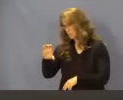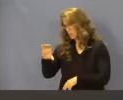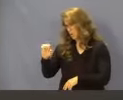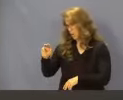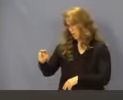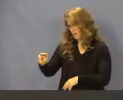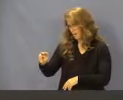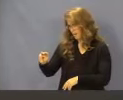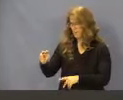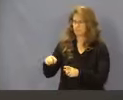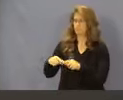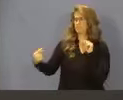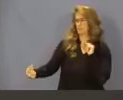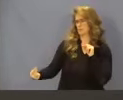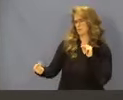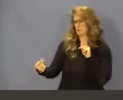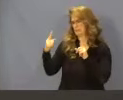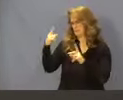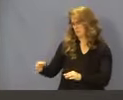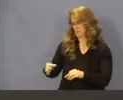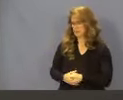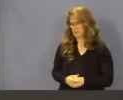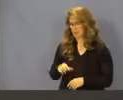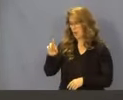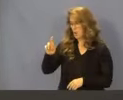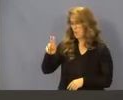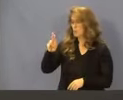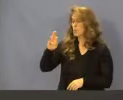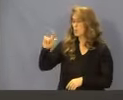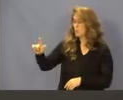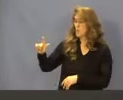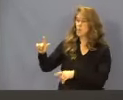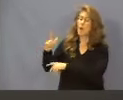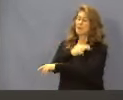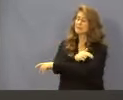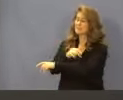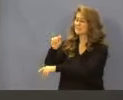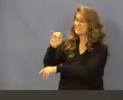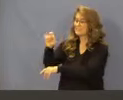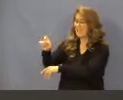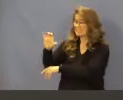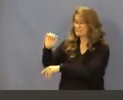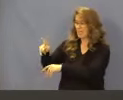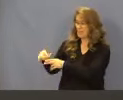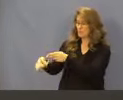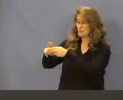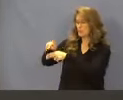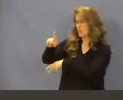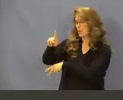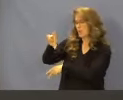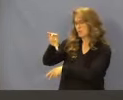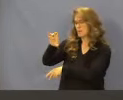decisions. Finally, the rural hospital tax credit cap was raised to $100 million a year,